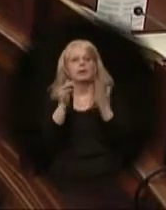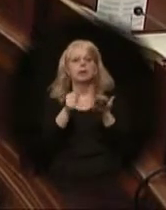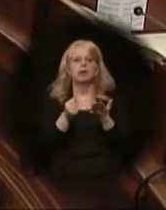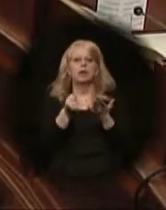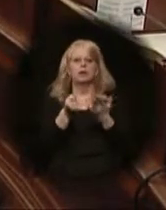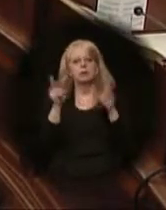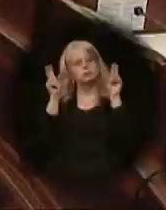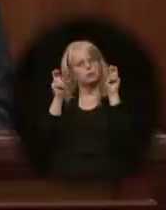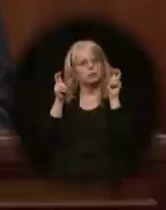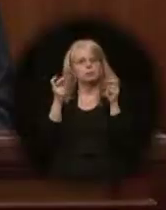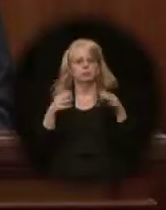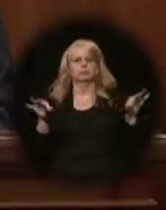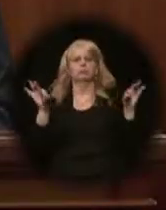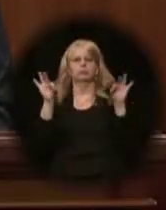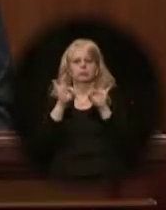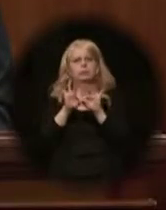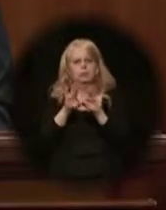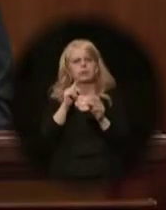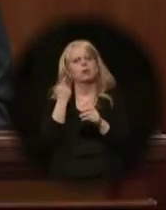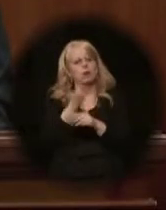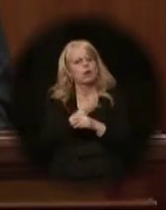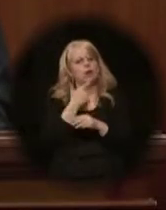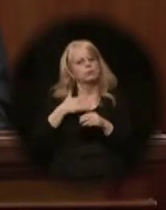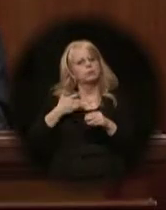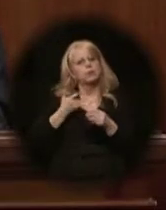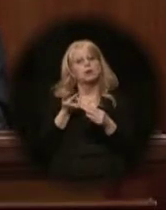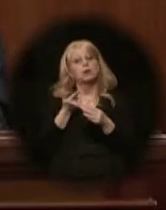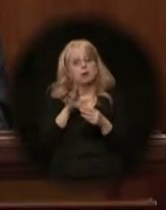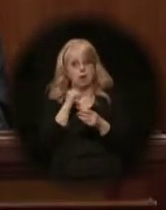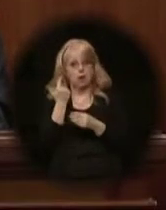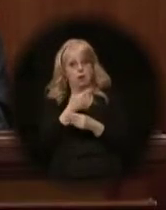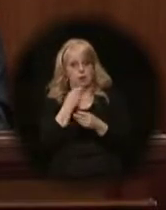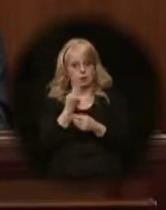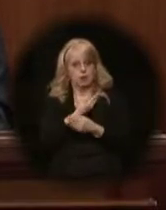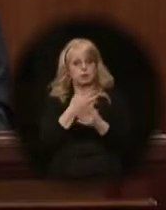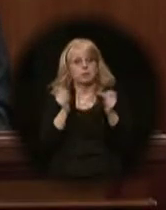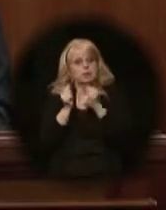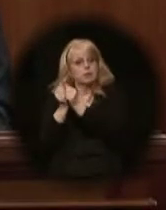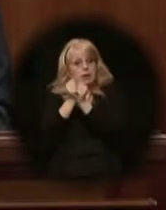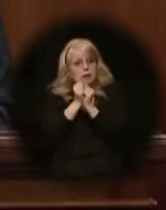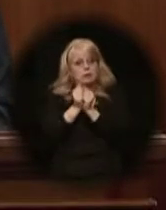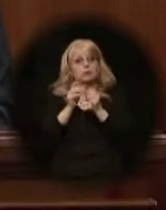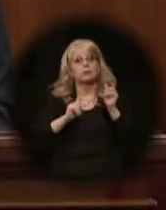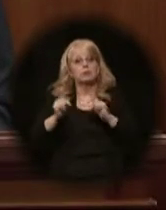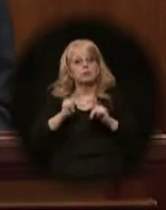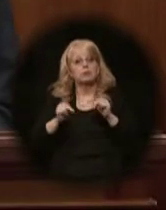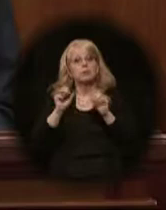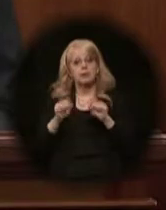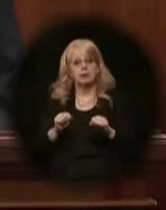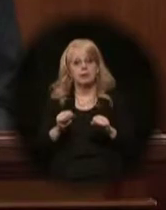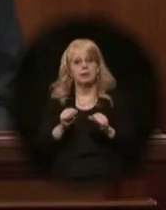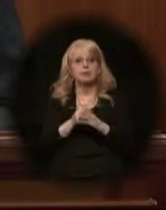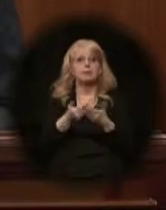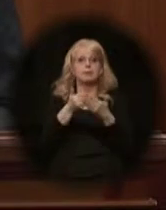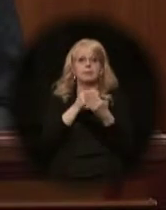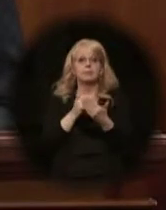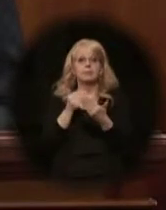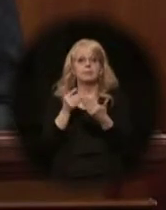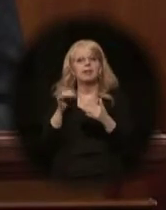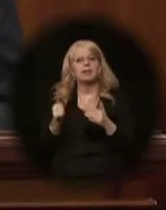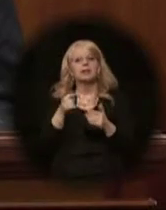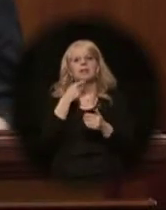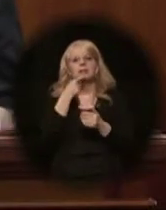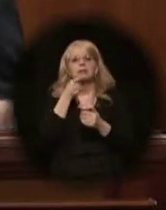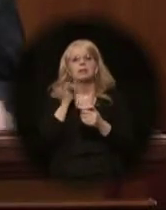matter to us all. And they can bring us all together as a people. Now earlier tonight, I said